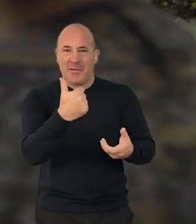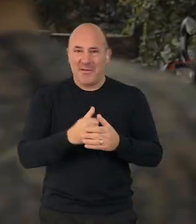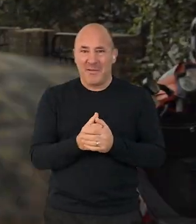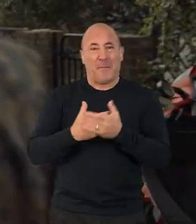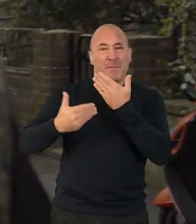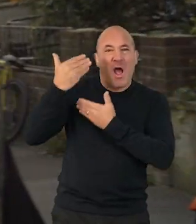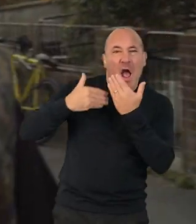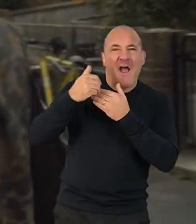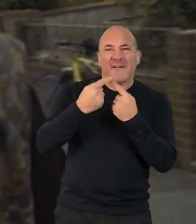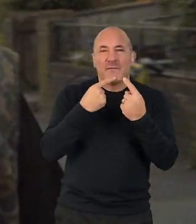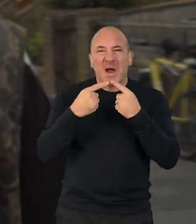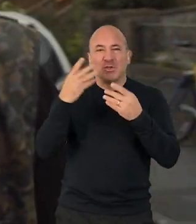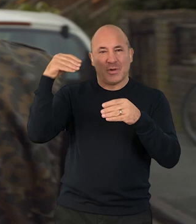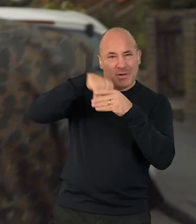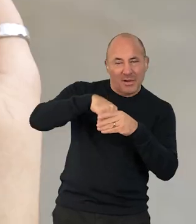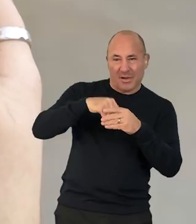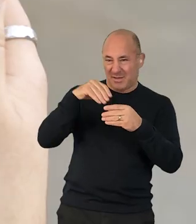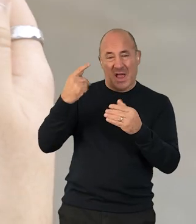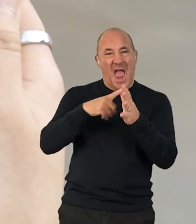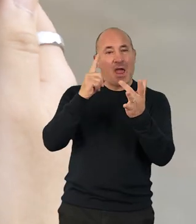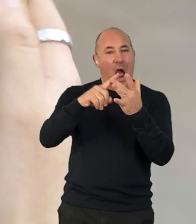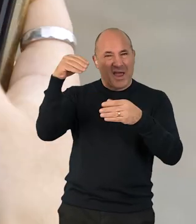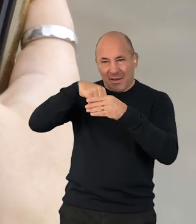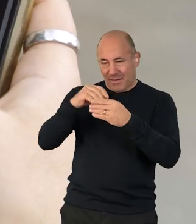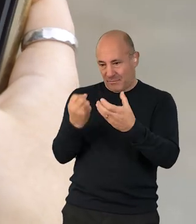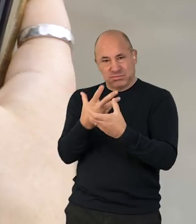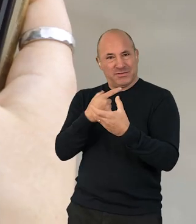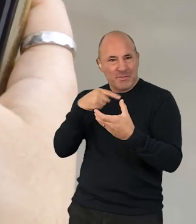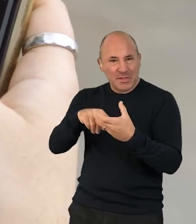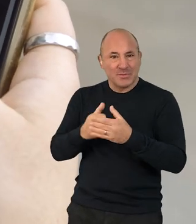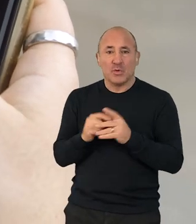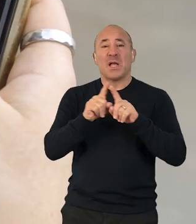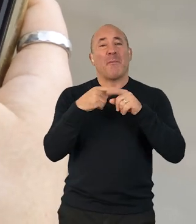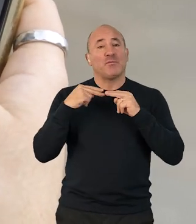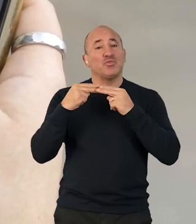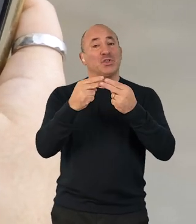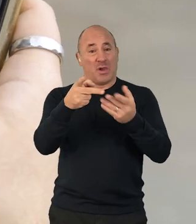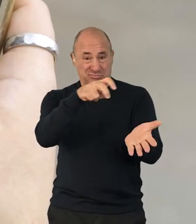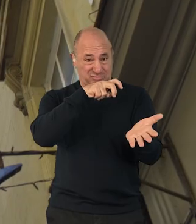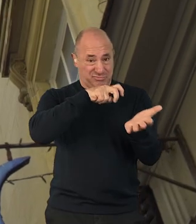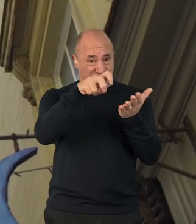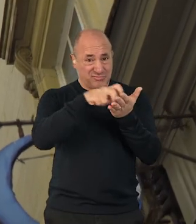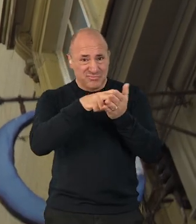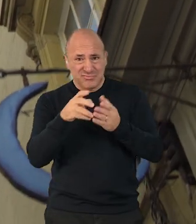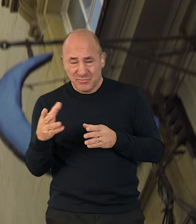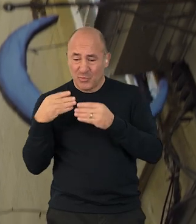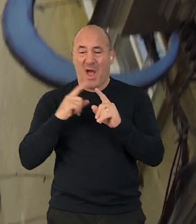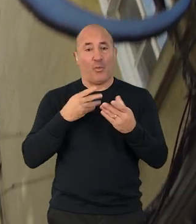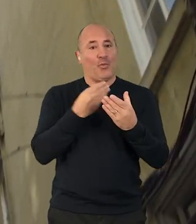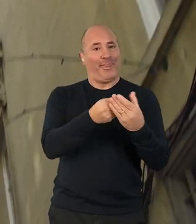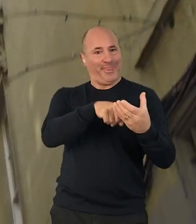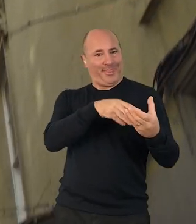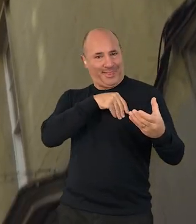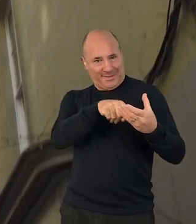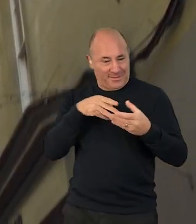material on the streets through augmented reality. We also have traditional trails that you can go on where someone will take you on a musical